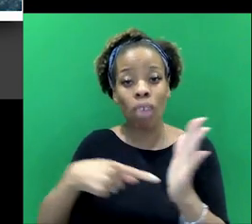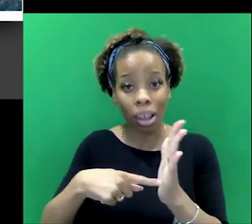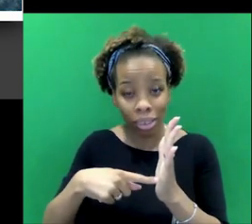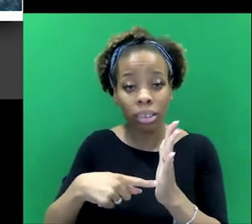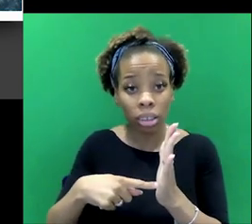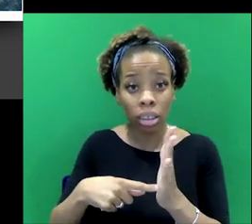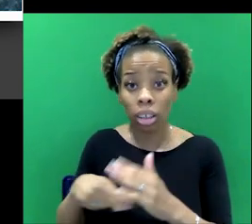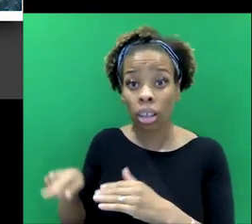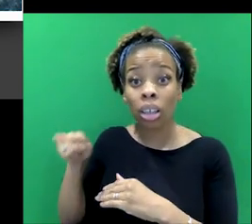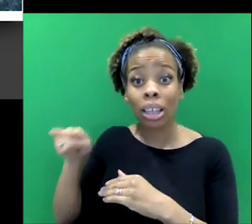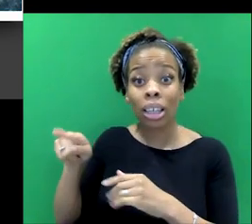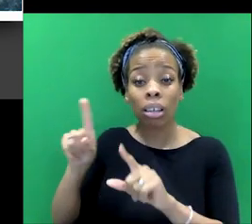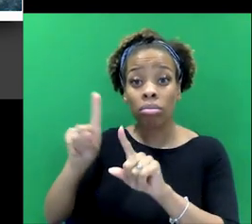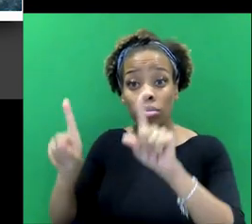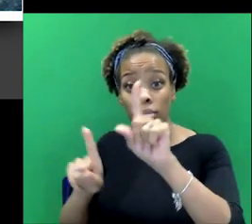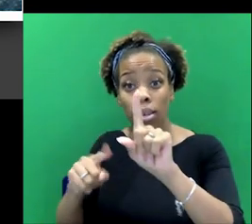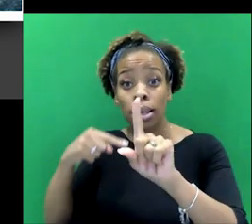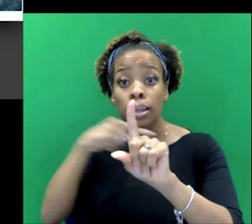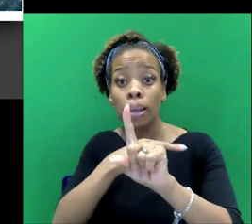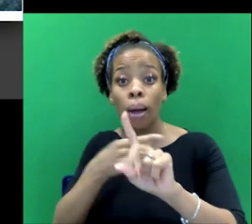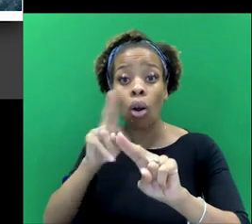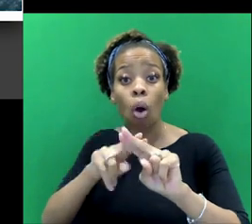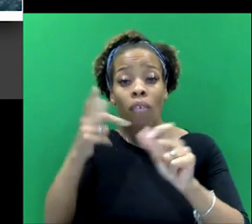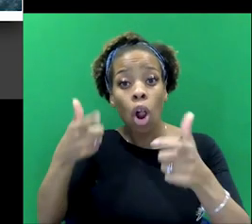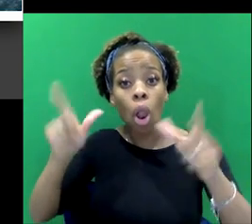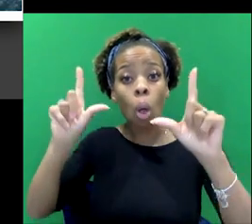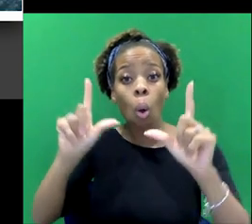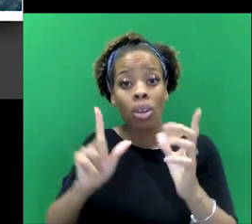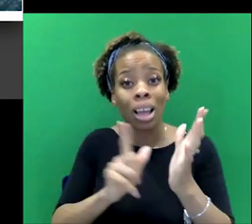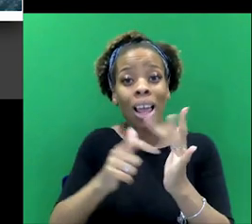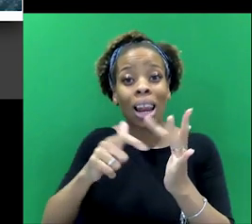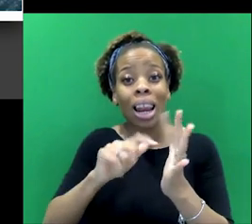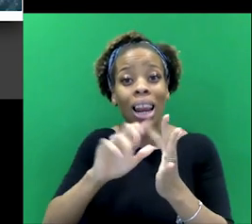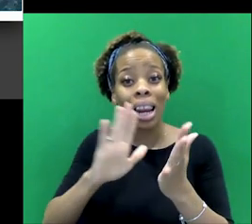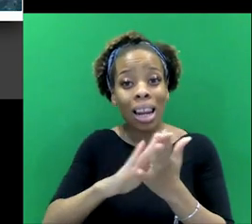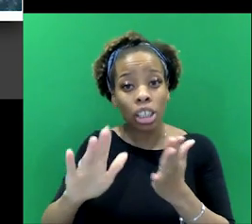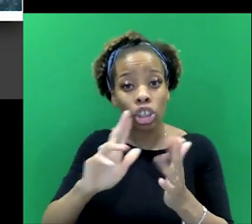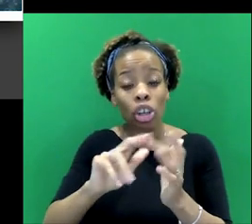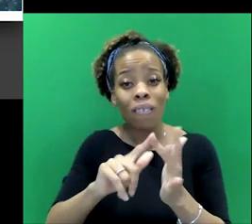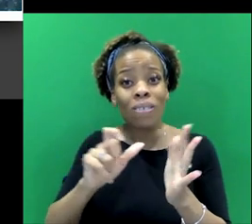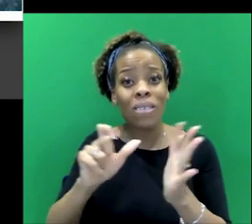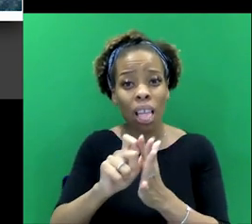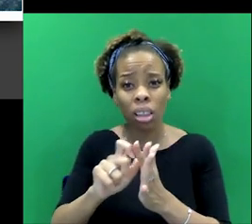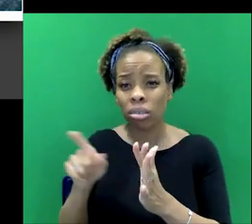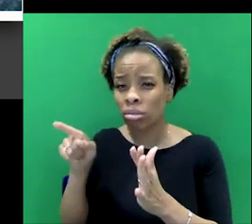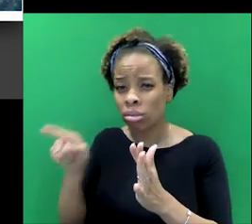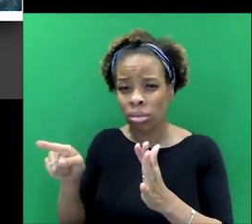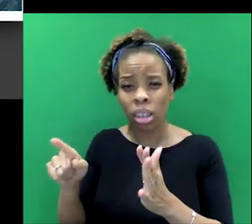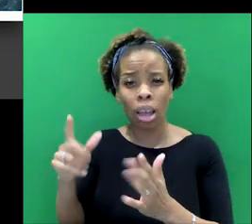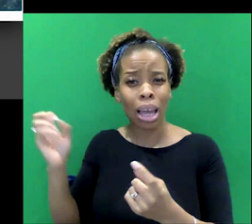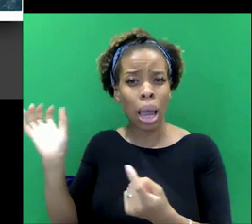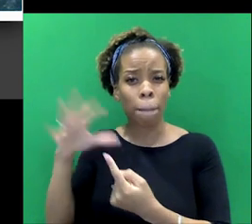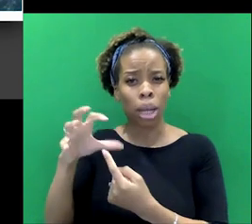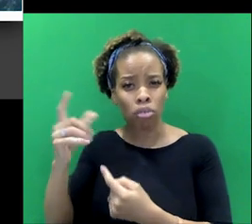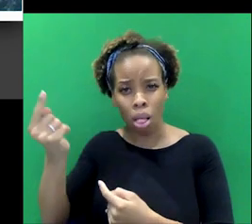he's the son of the Lord of Litchfield. He has all the trappings of an imperial, you know, mindset. And